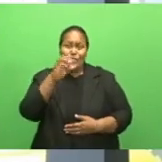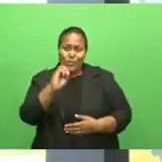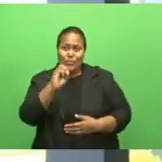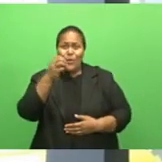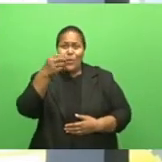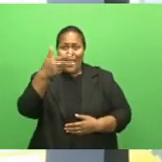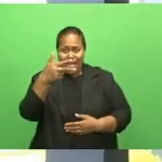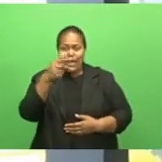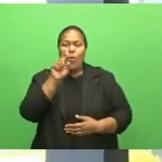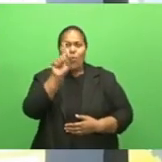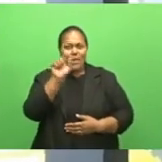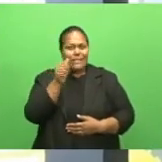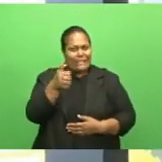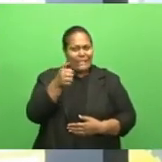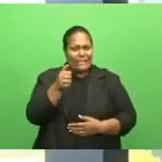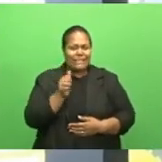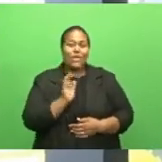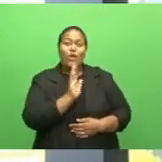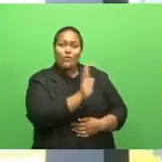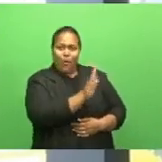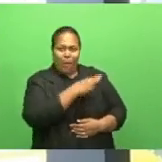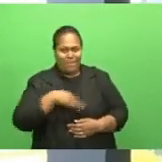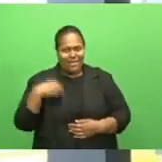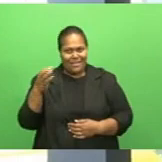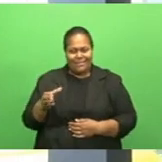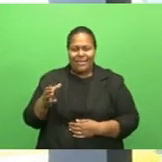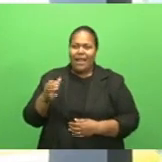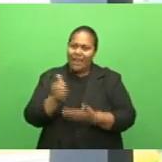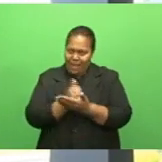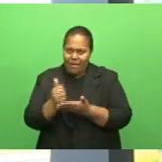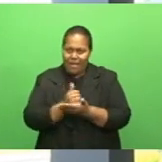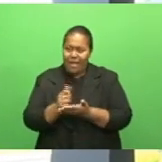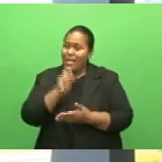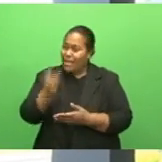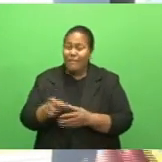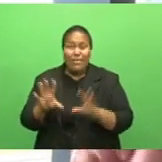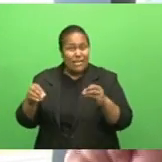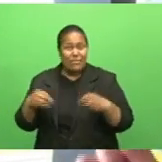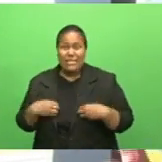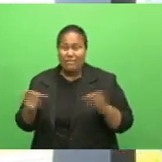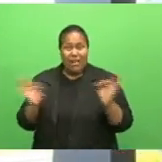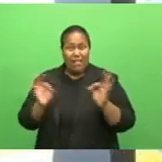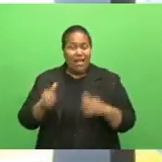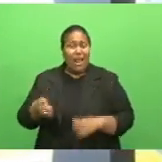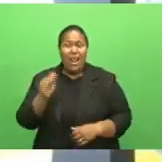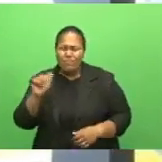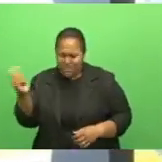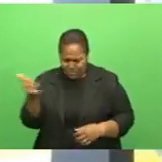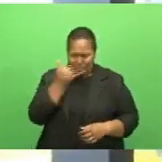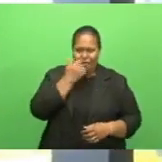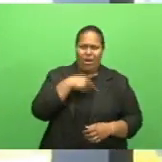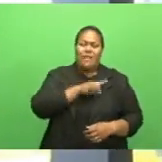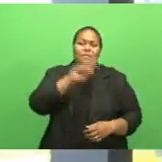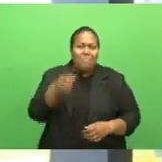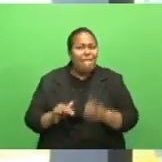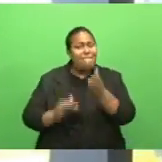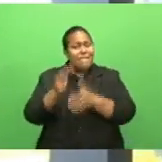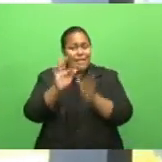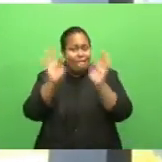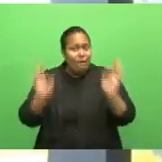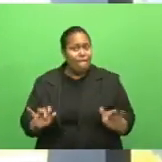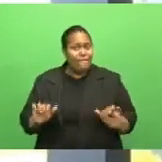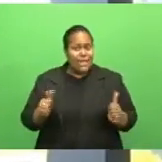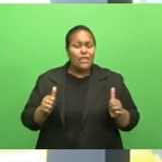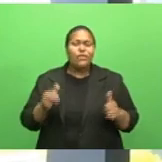recertified but still didn't get the allowance, please give us a call. We will make sure that you get your allowance.